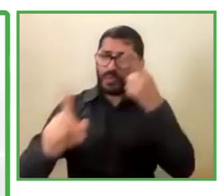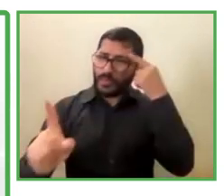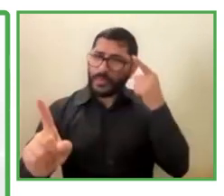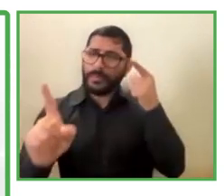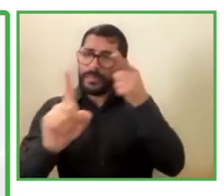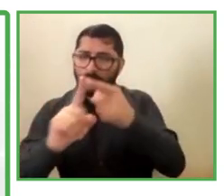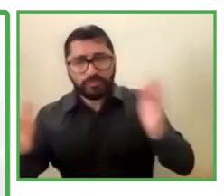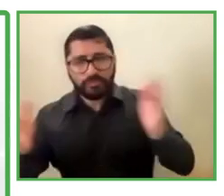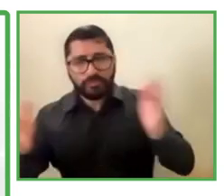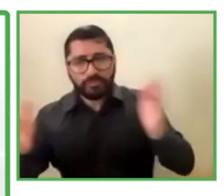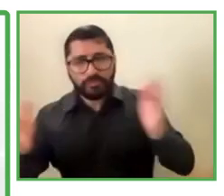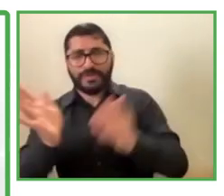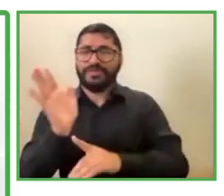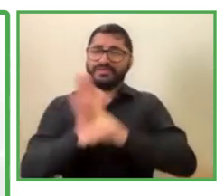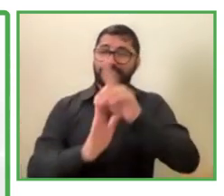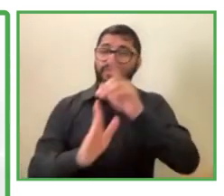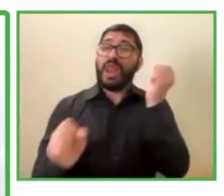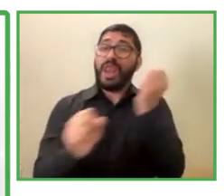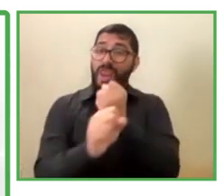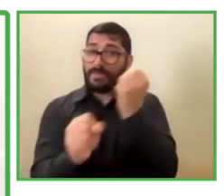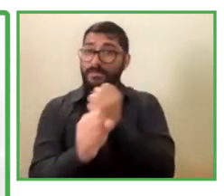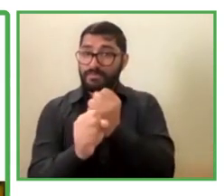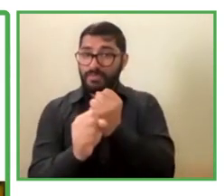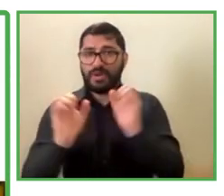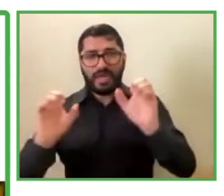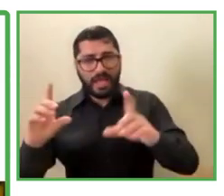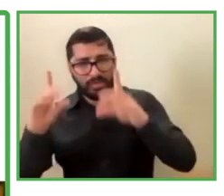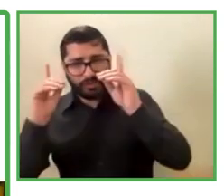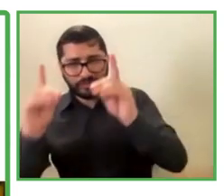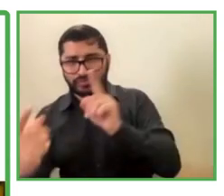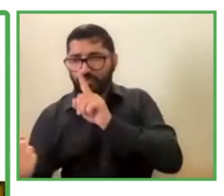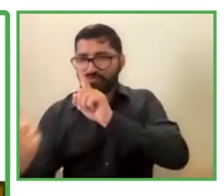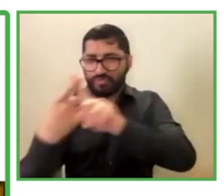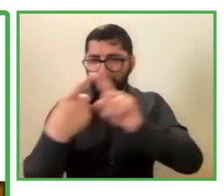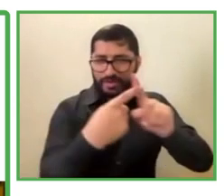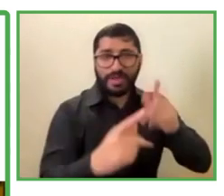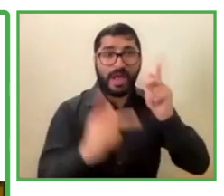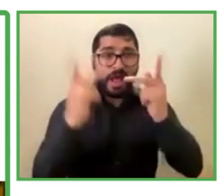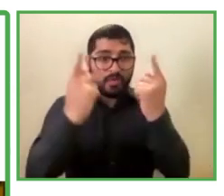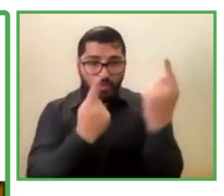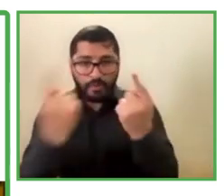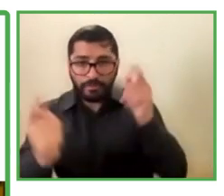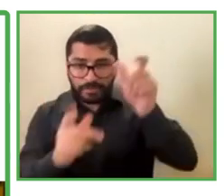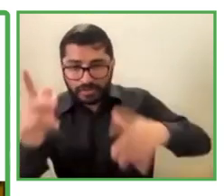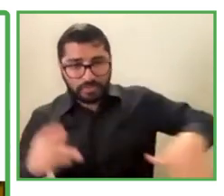the labor, academic and personal development of each one of these three people.